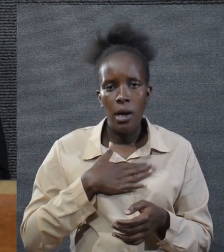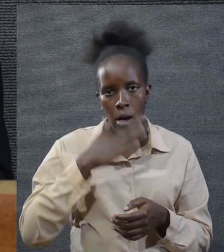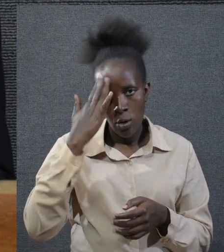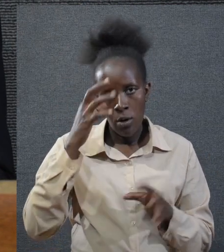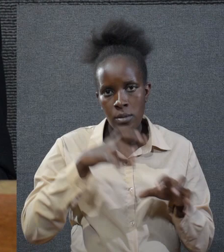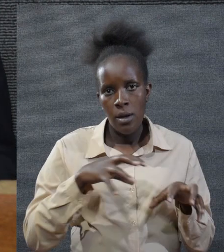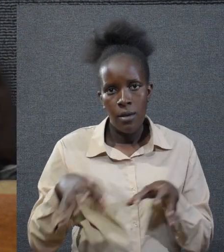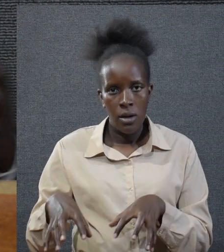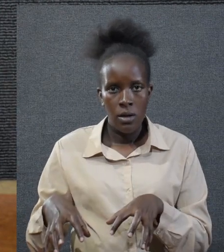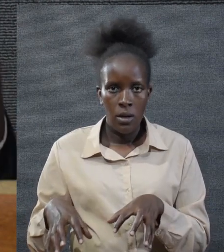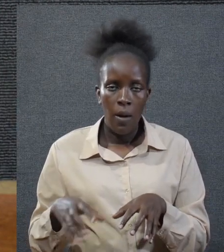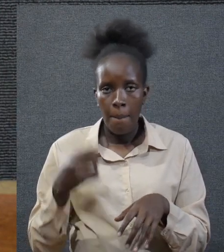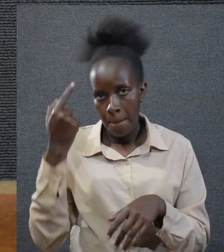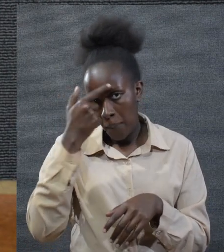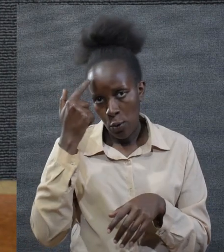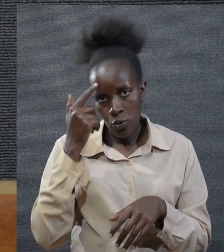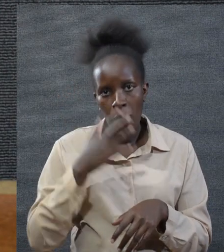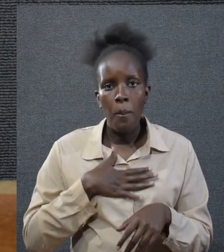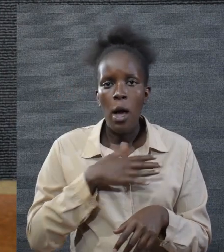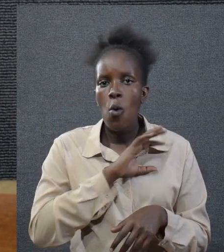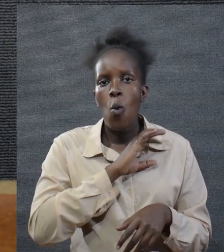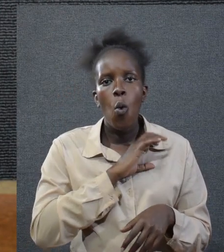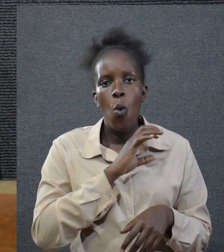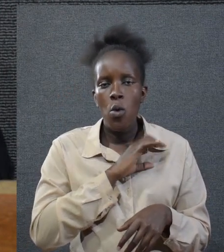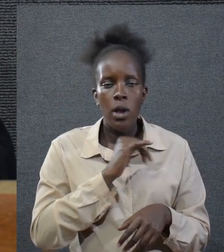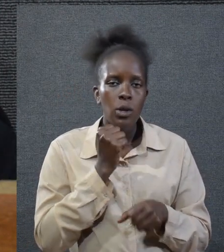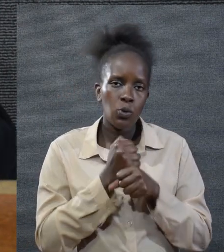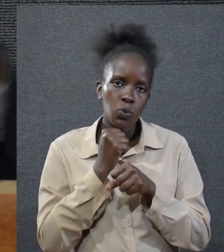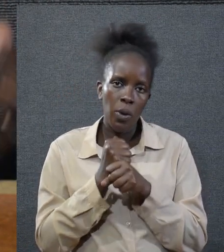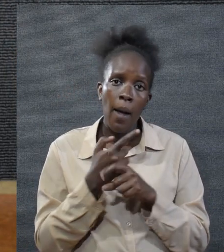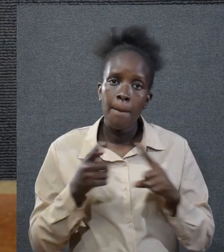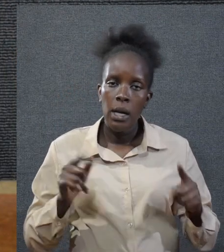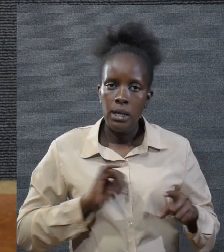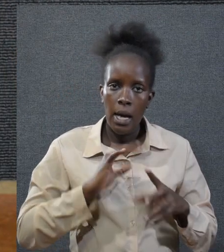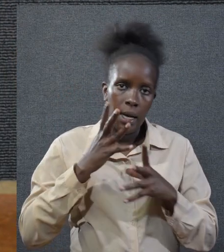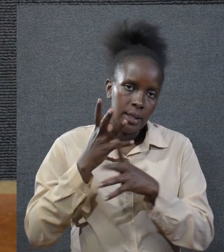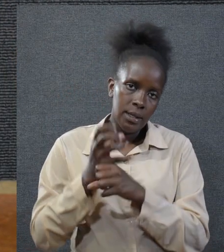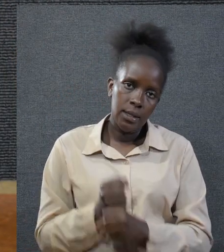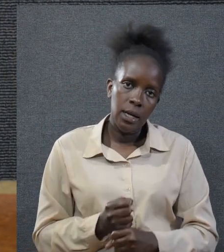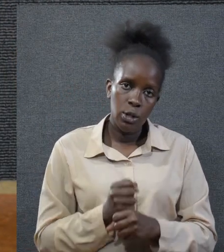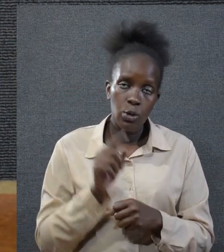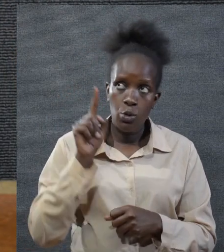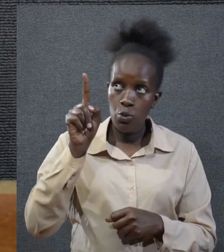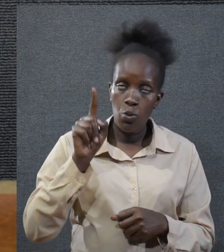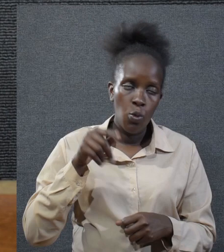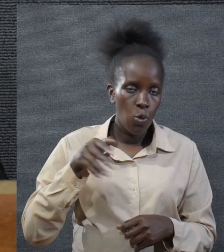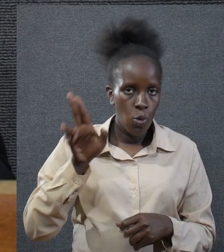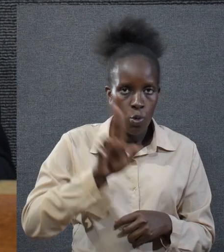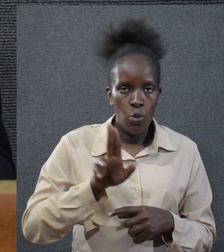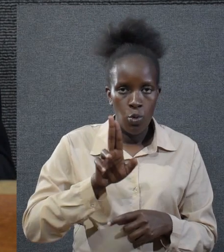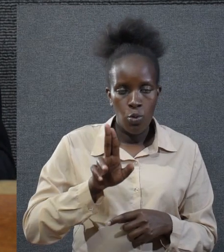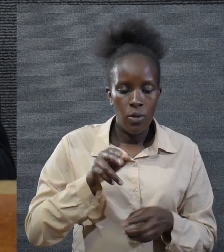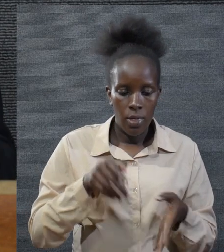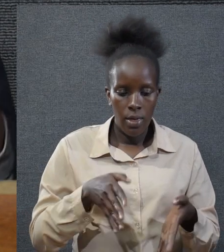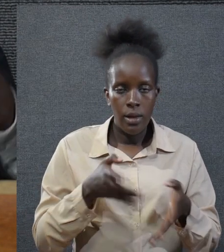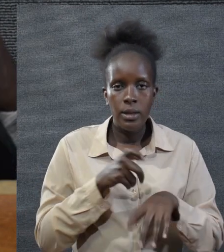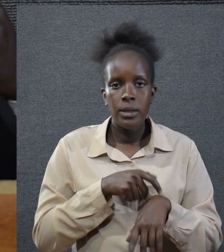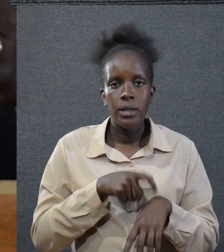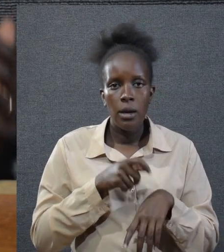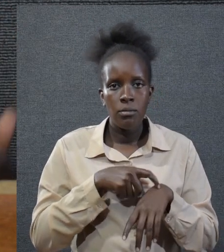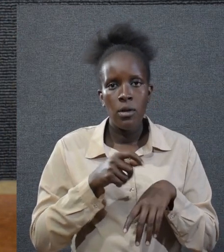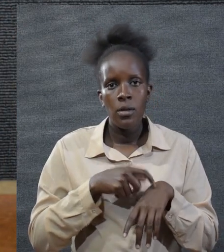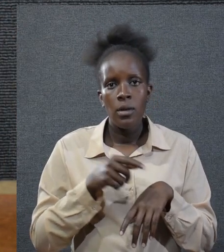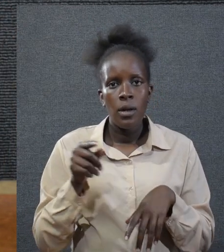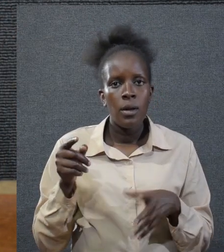him I know I'm suffering because of my own doing but I trust you will use